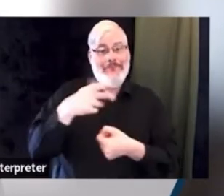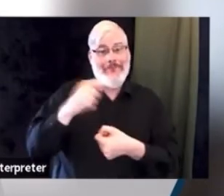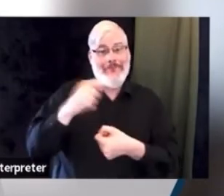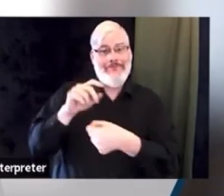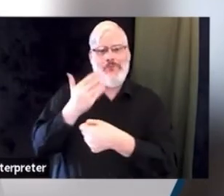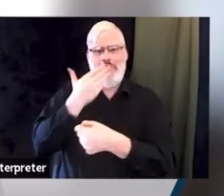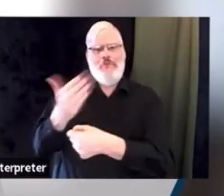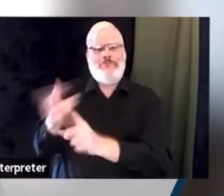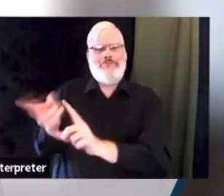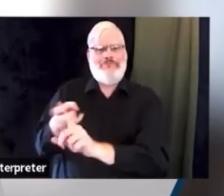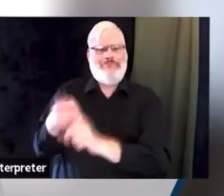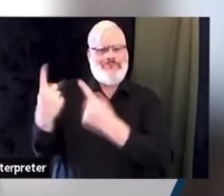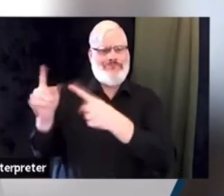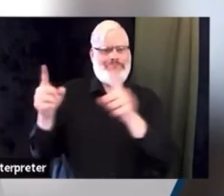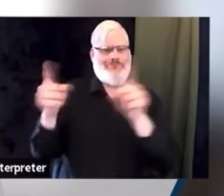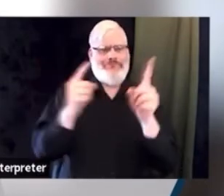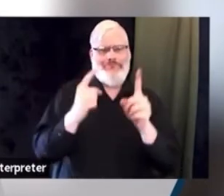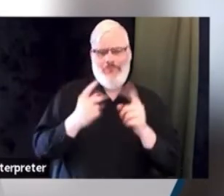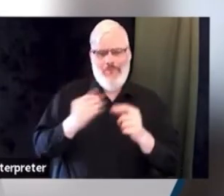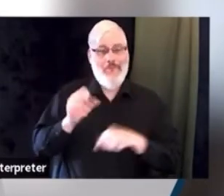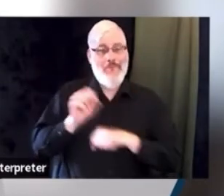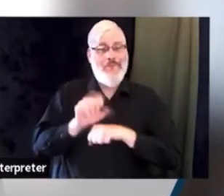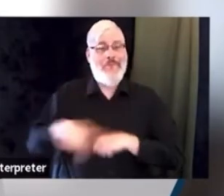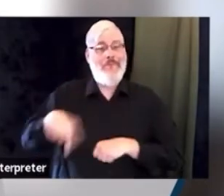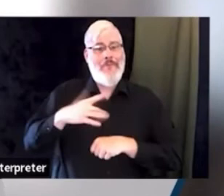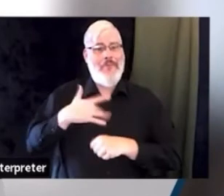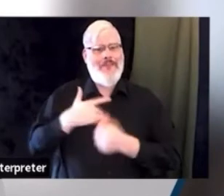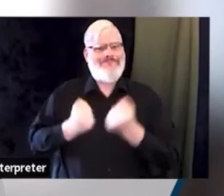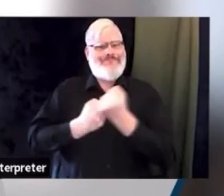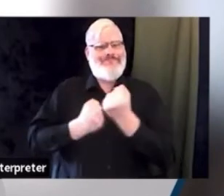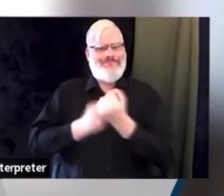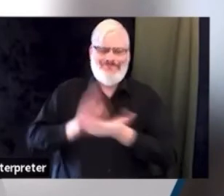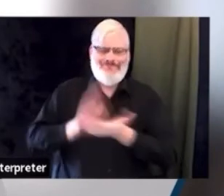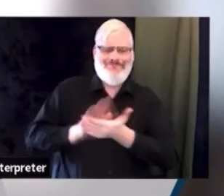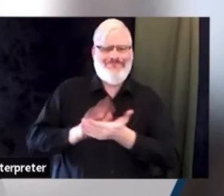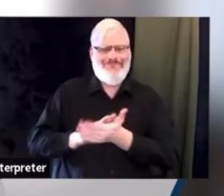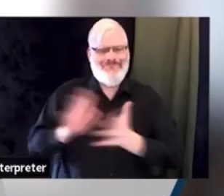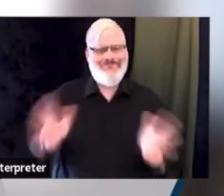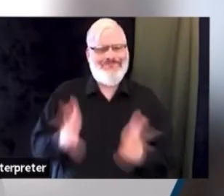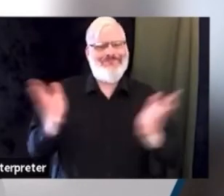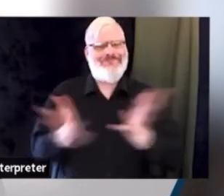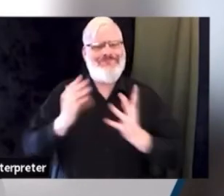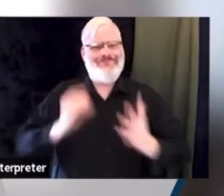employee engagement, it'll lead to phenomenal results across the board for us.